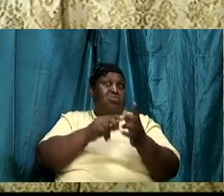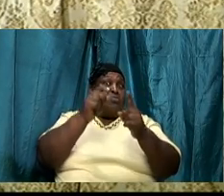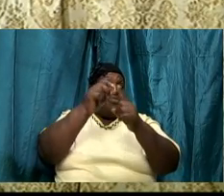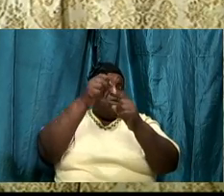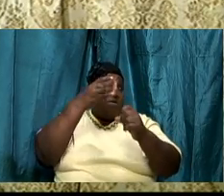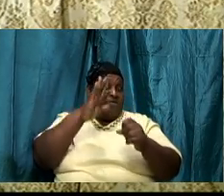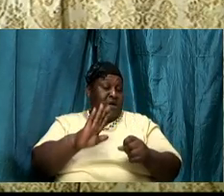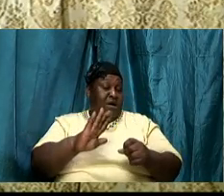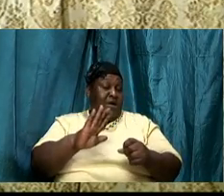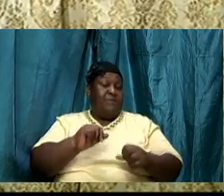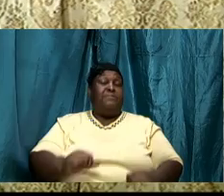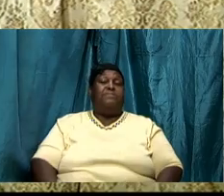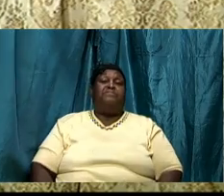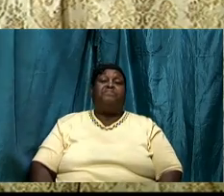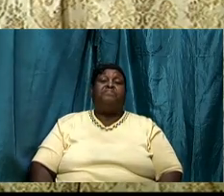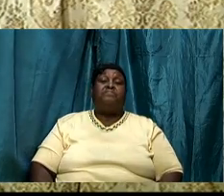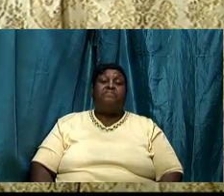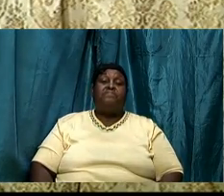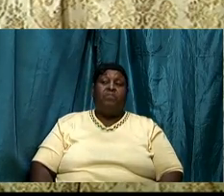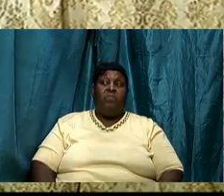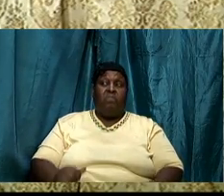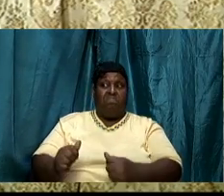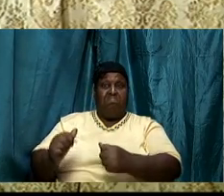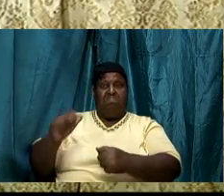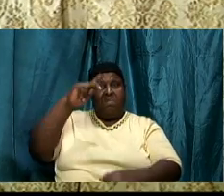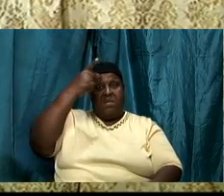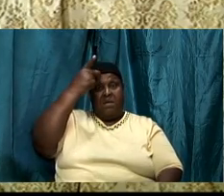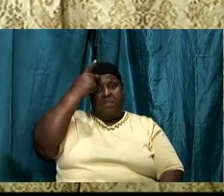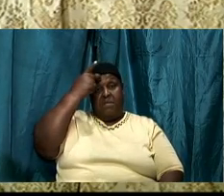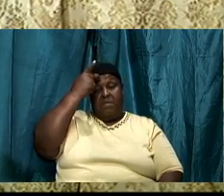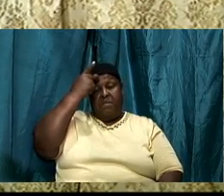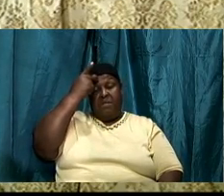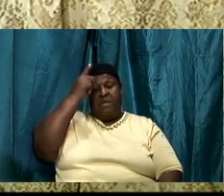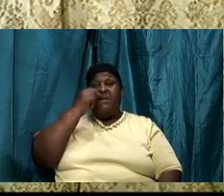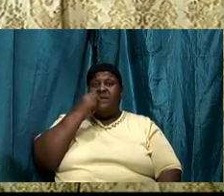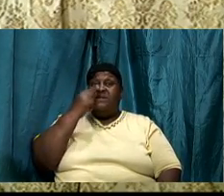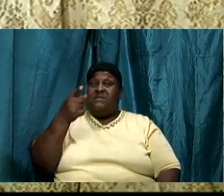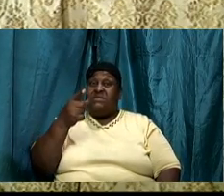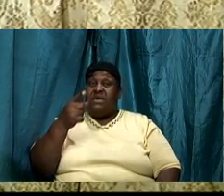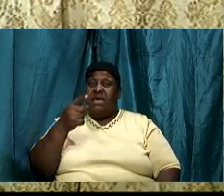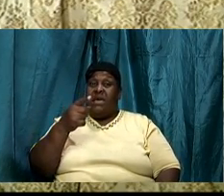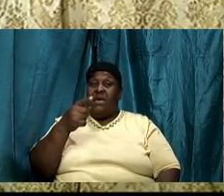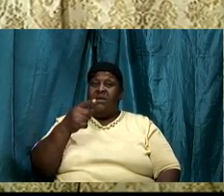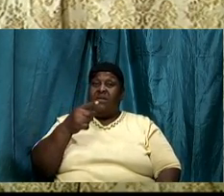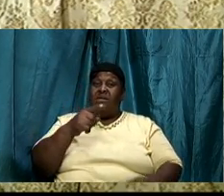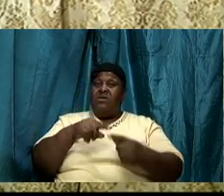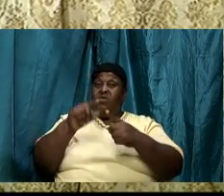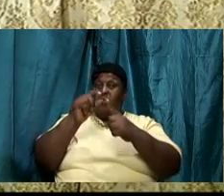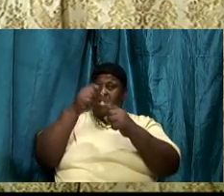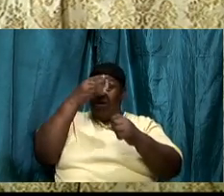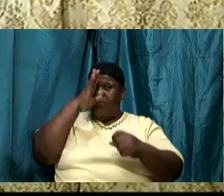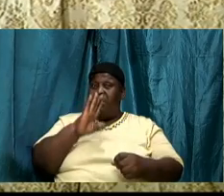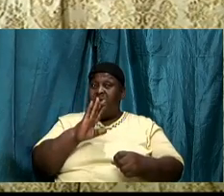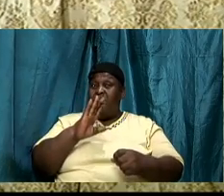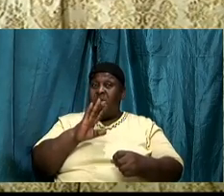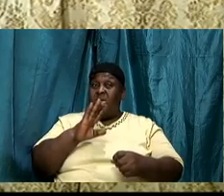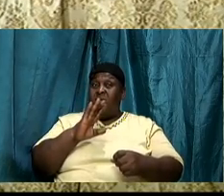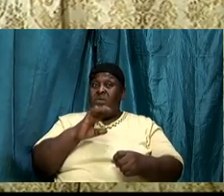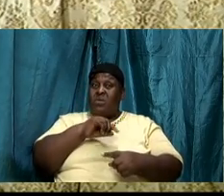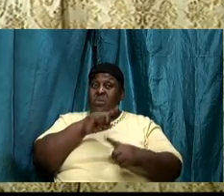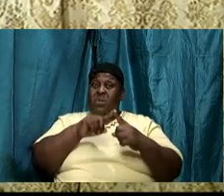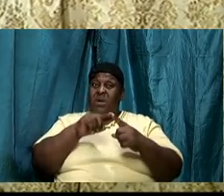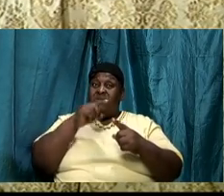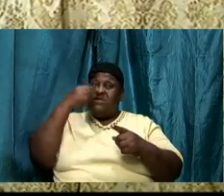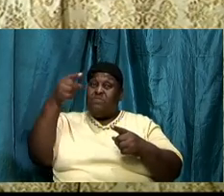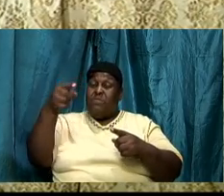making reference to the Word of God, when he described it as a sword with two